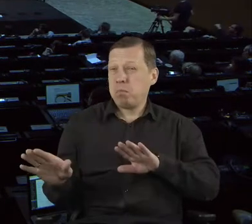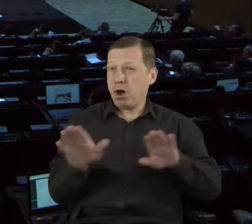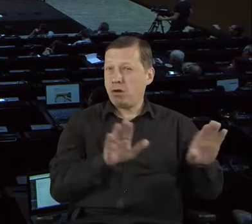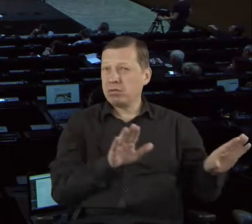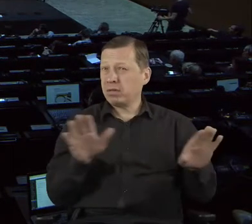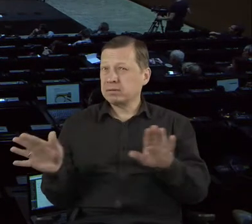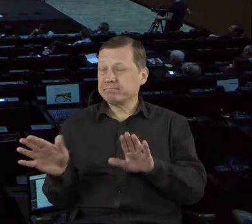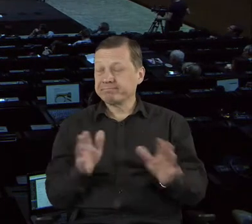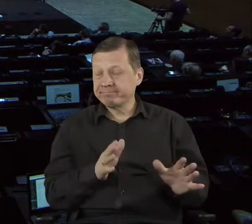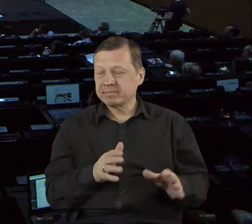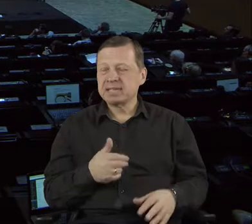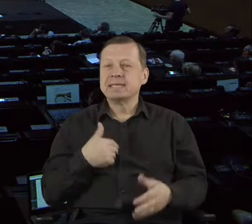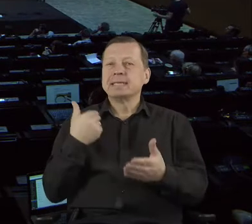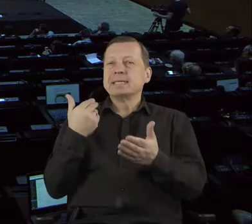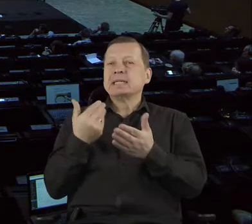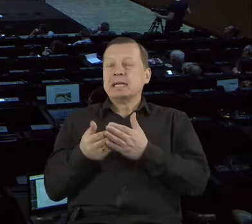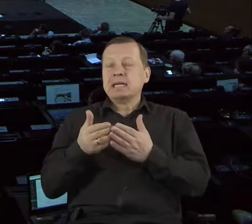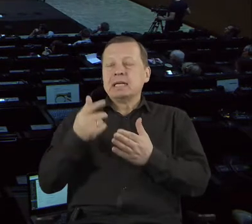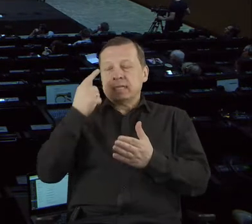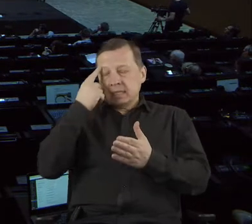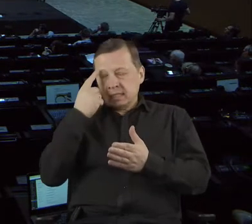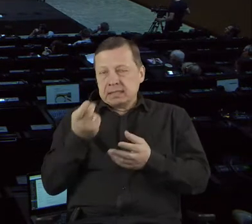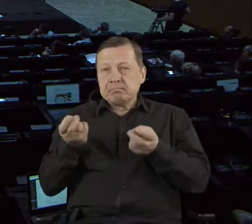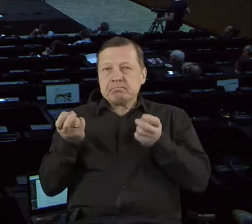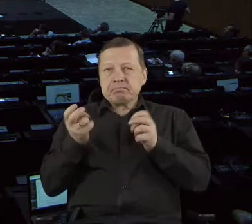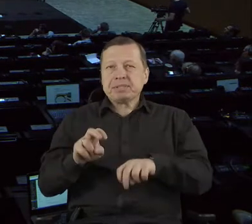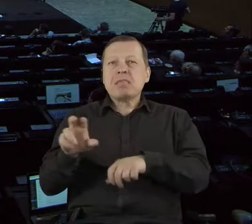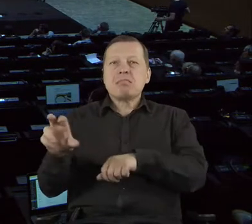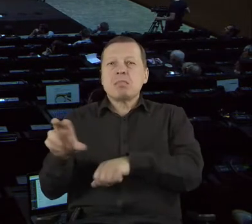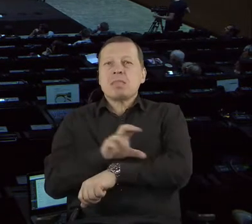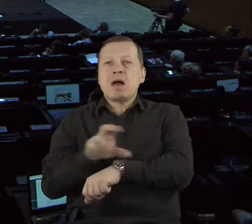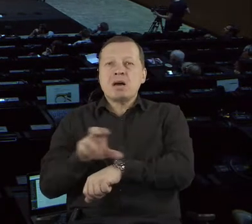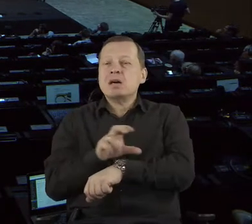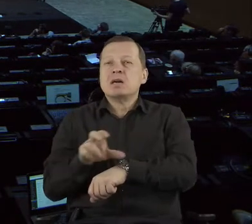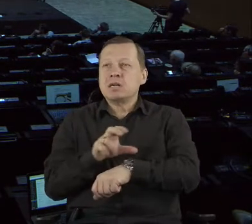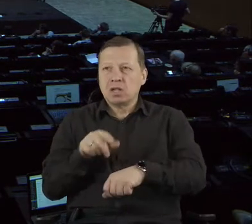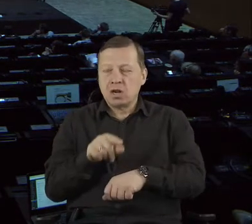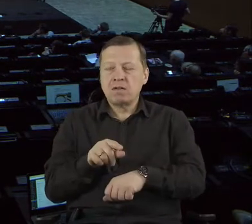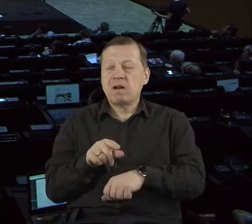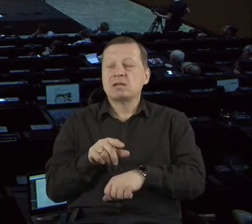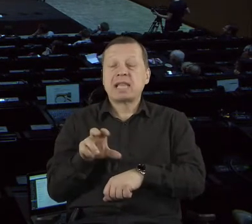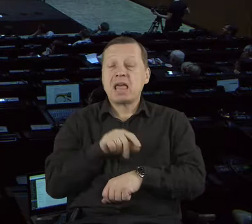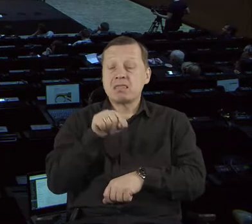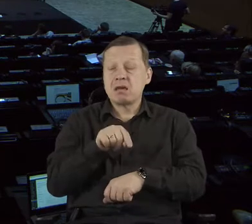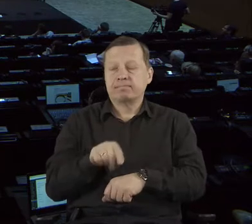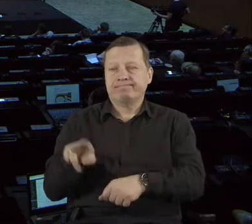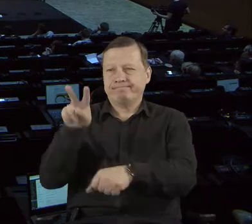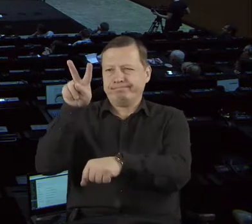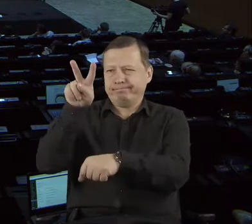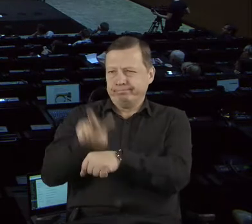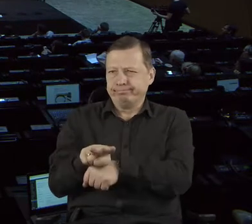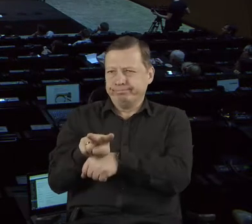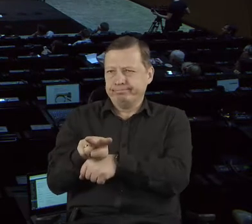enable us to monitor the way the procurements are done in the country. Because the digitalization of the